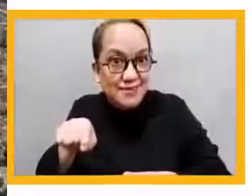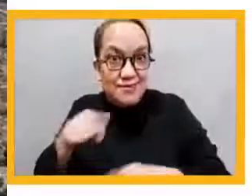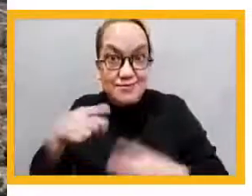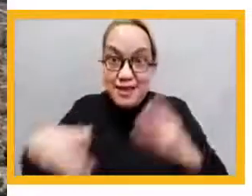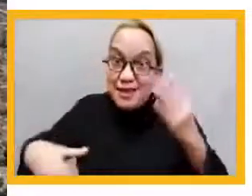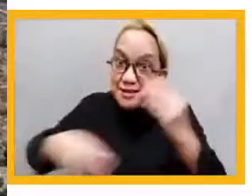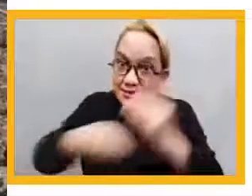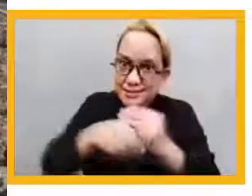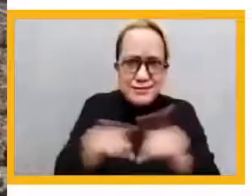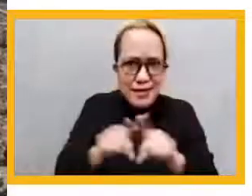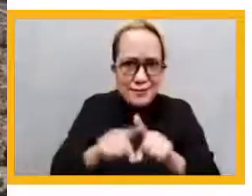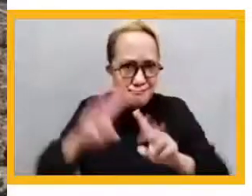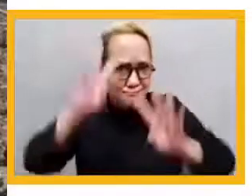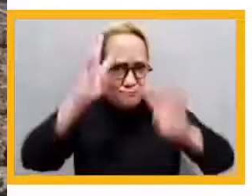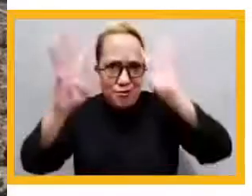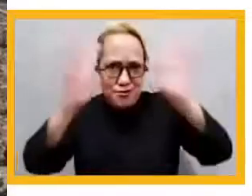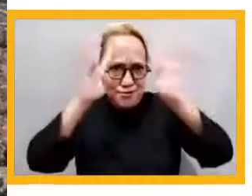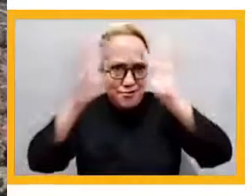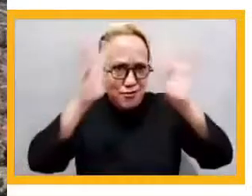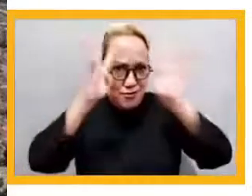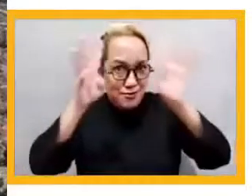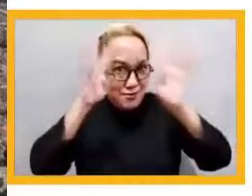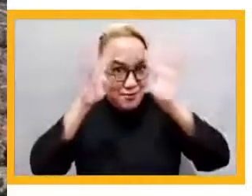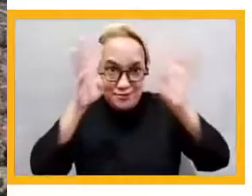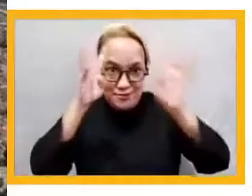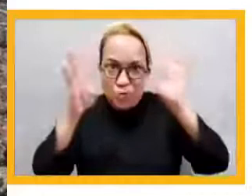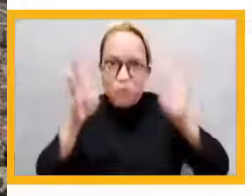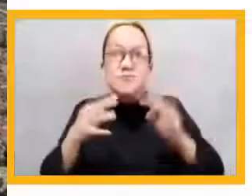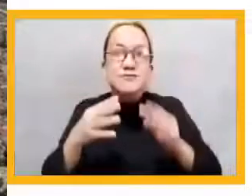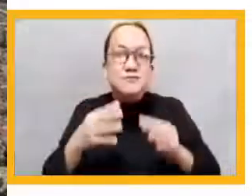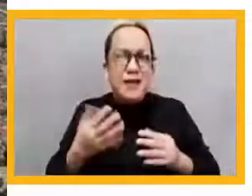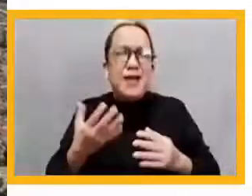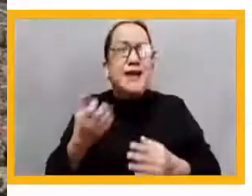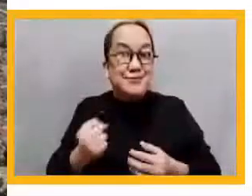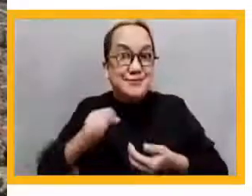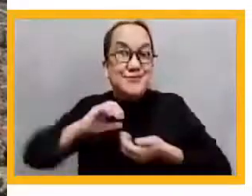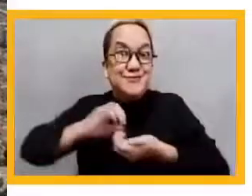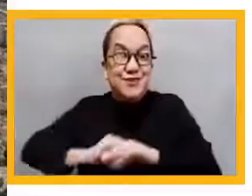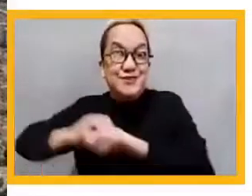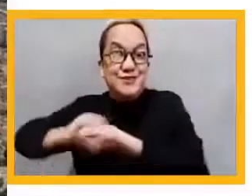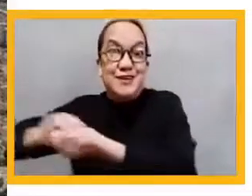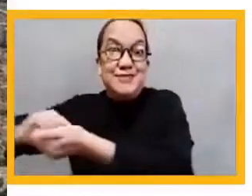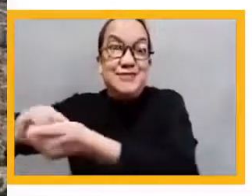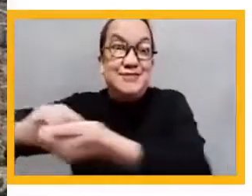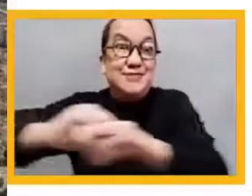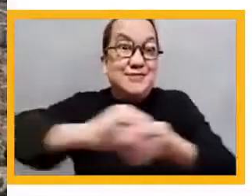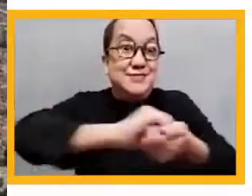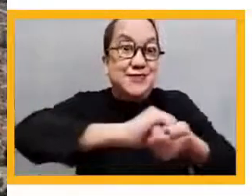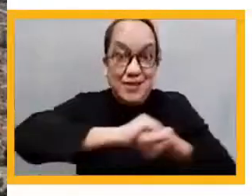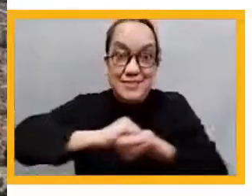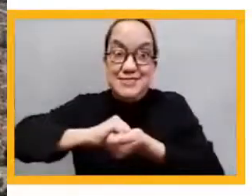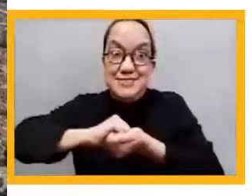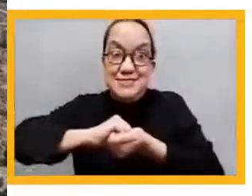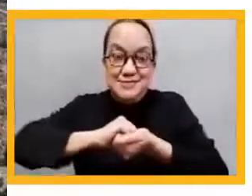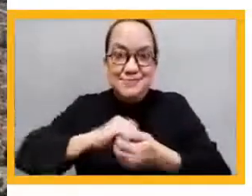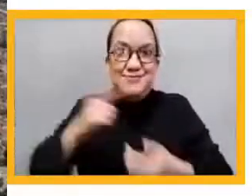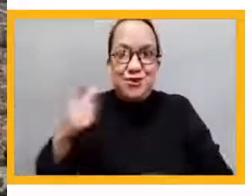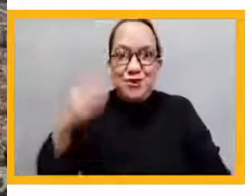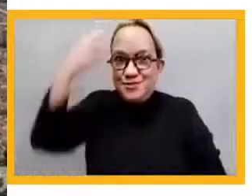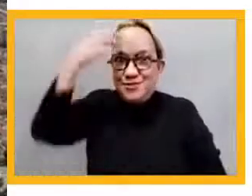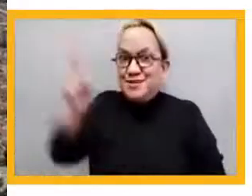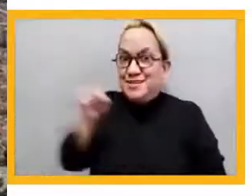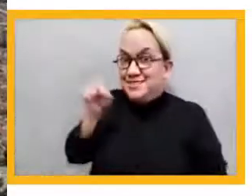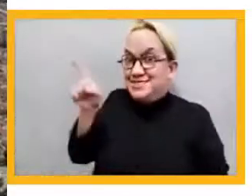We learned you have to work with governments. We've been working with the government of Colombia and with other governments of Latin America. You need governments